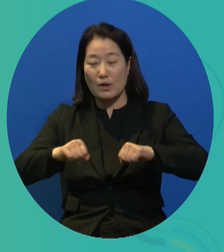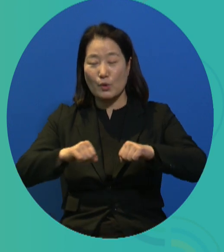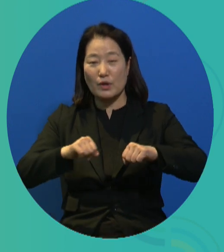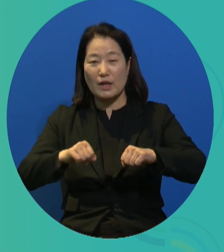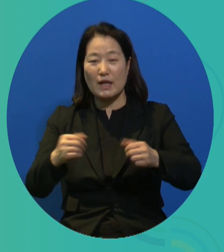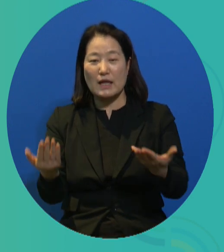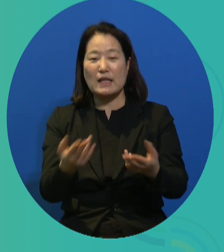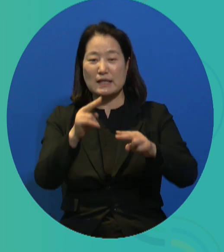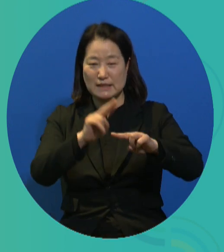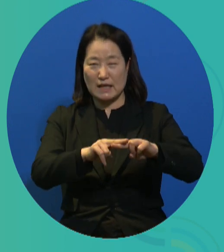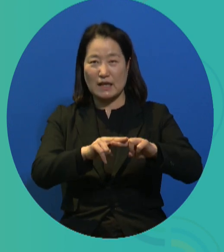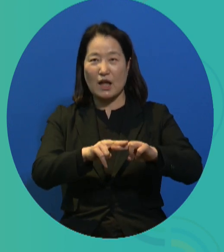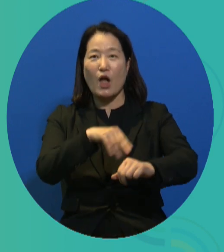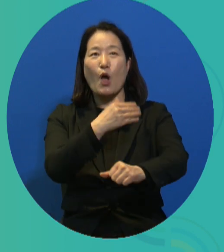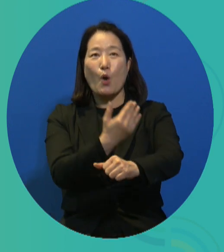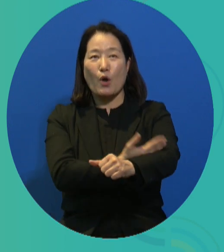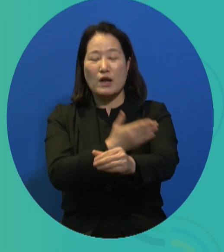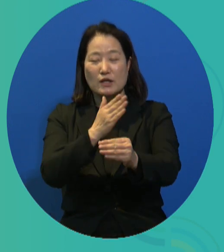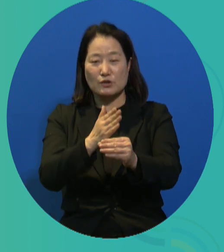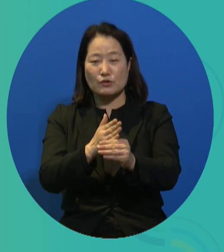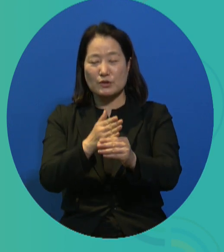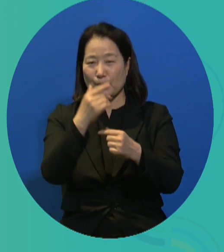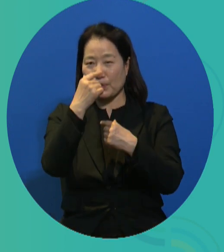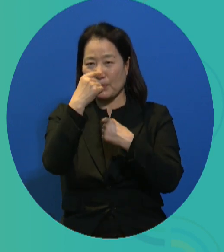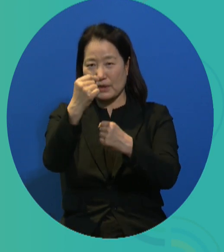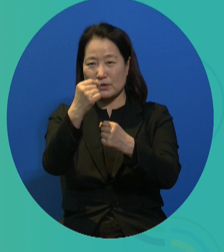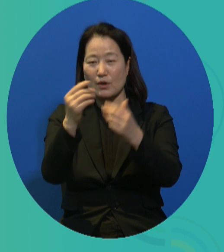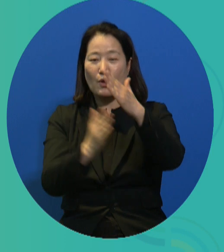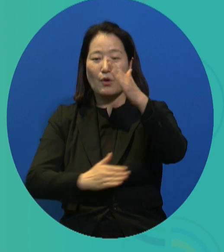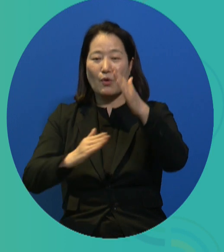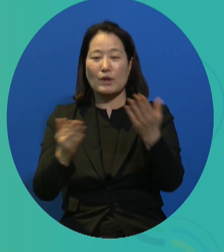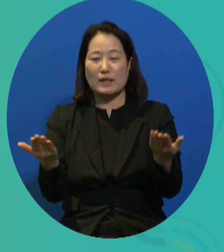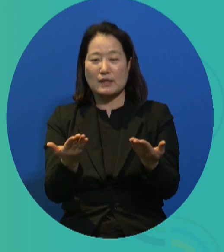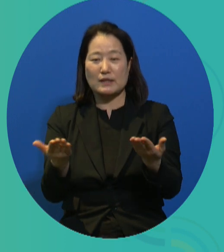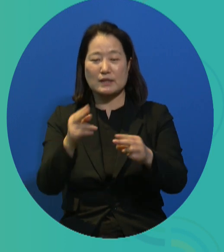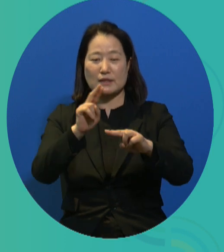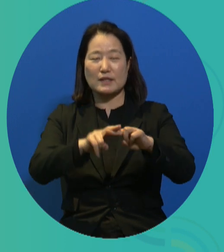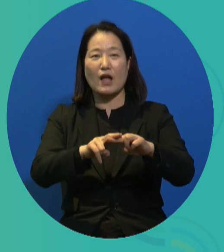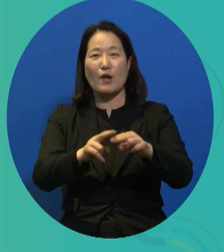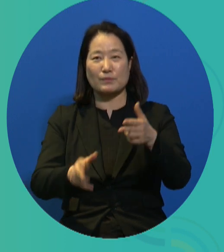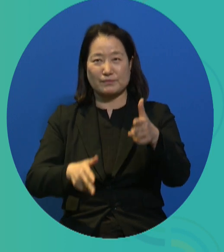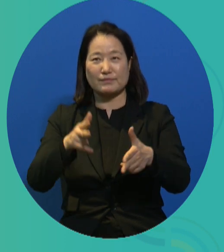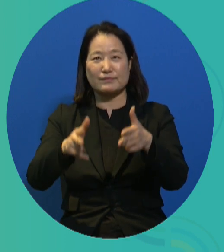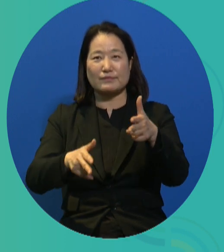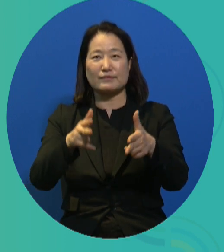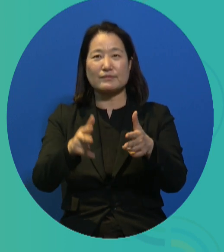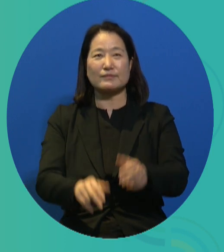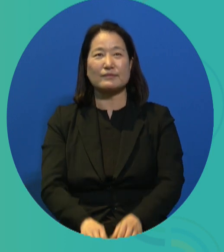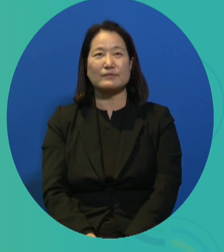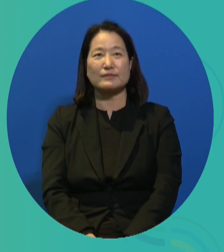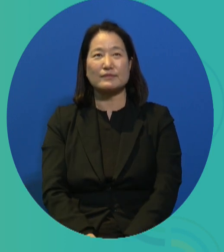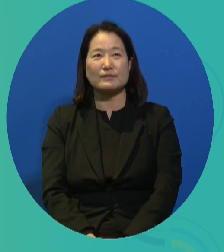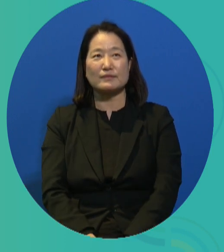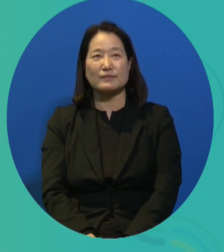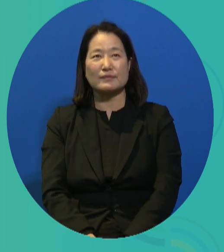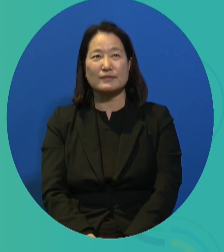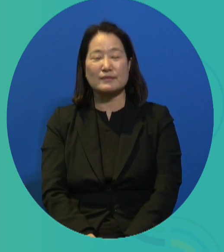So such works are carried out by severely disabled persons as part of this project.